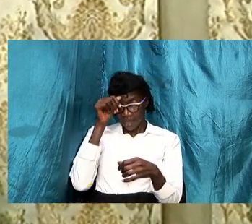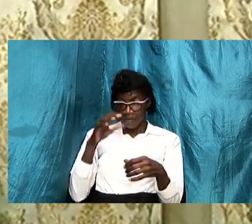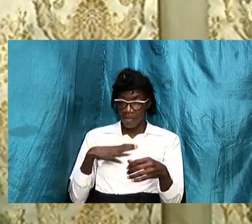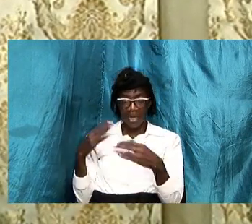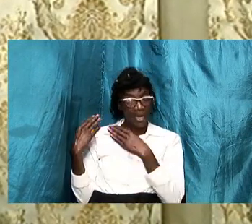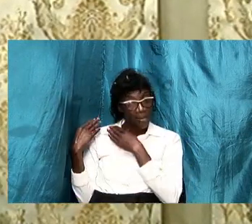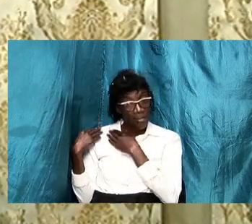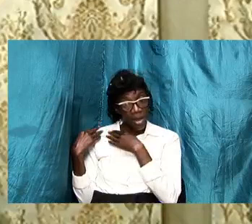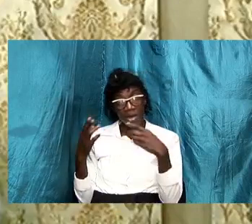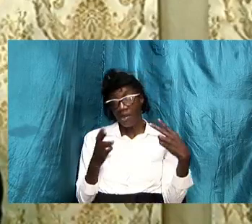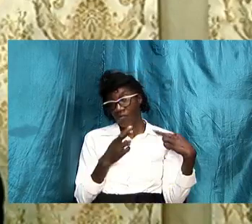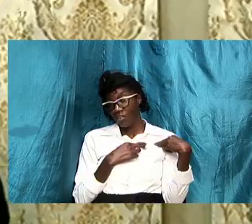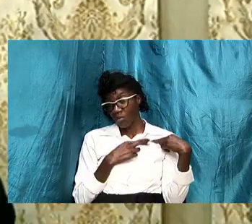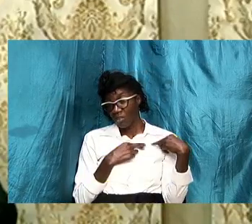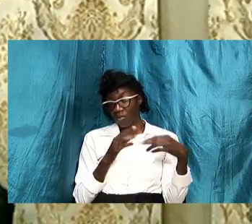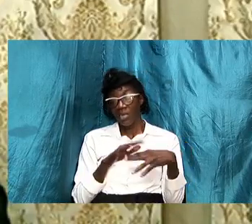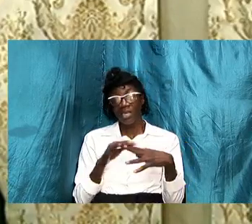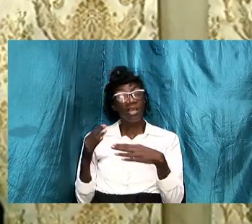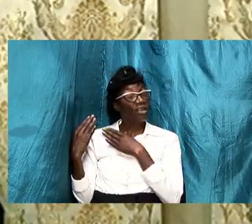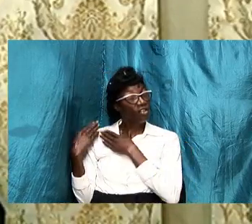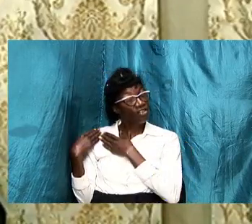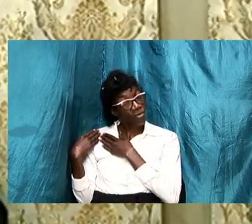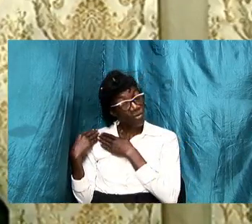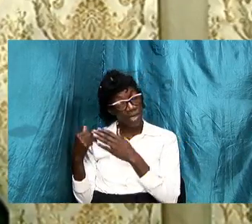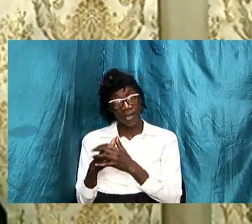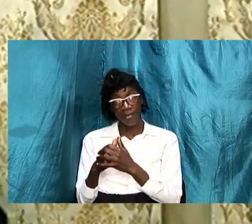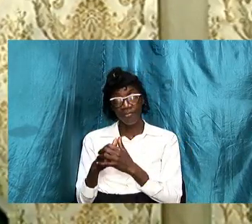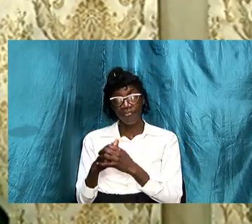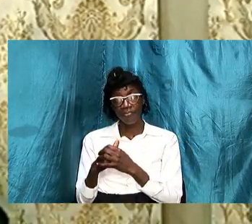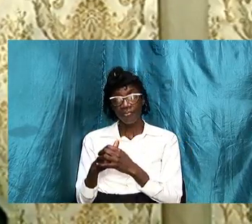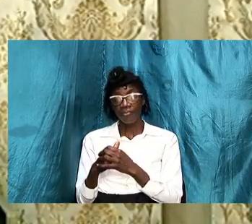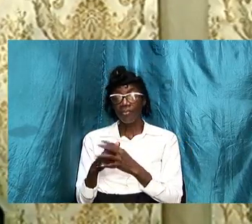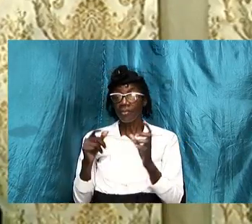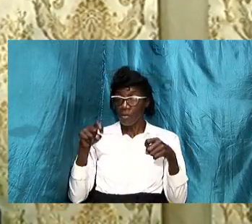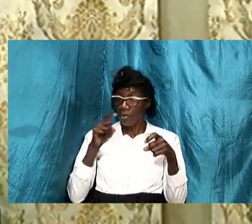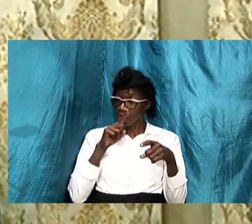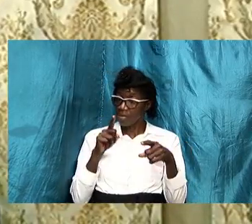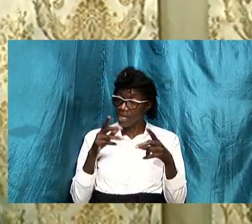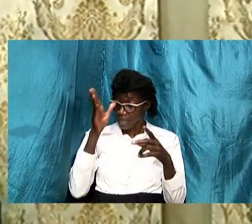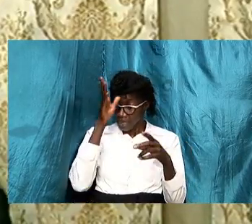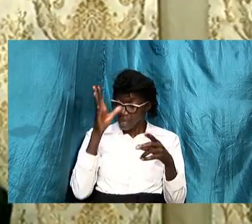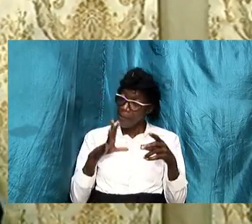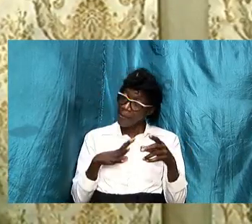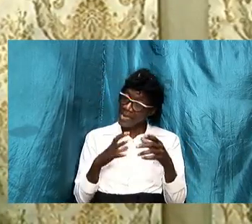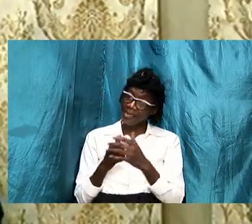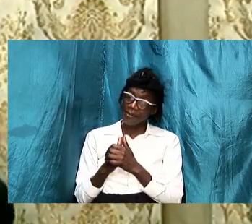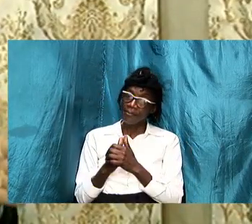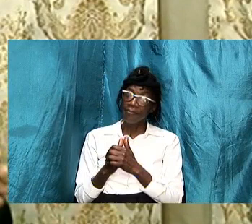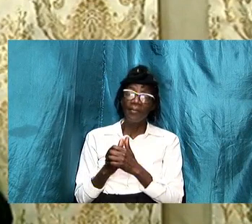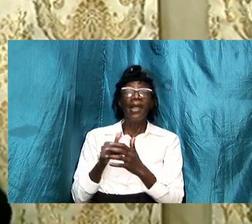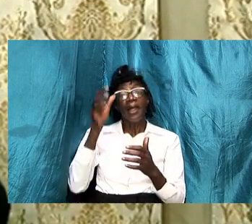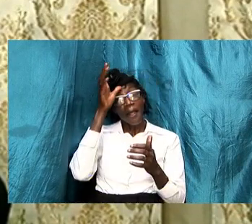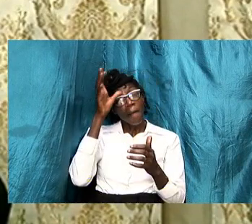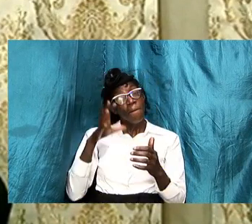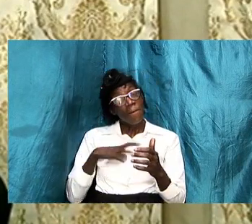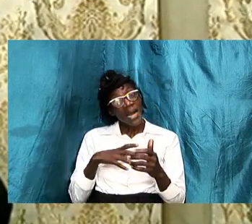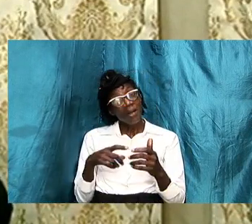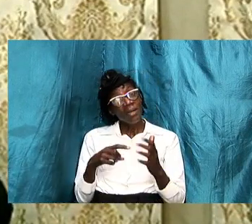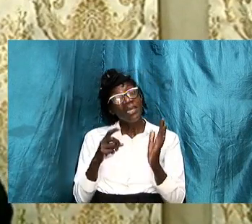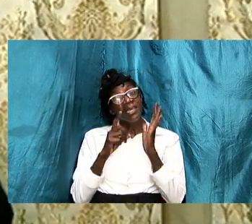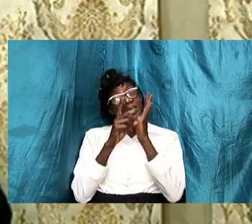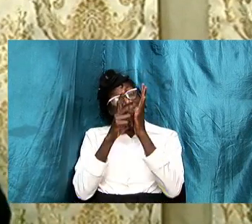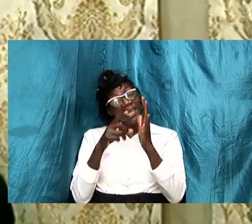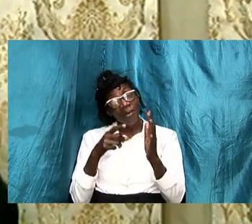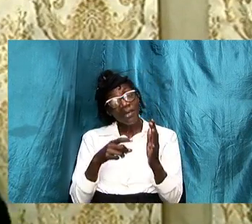responsibility is on our shoulders and we must be men the bible declare it and i